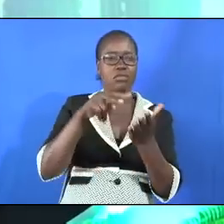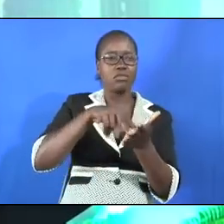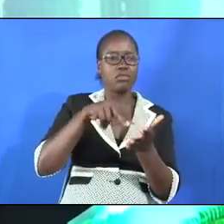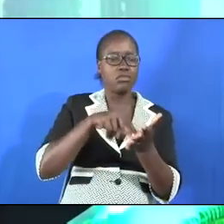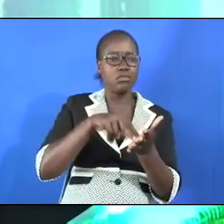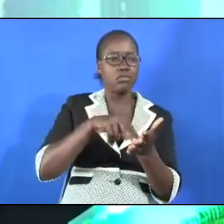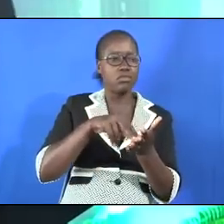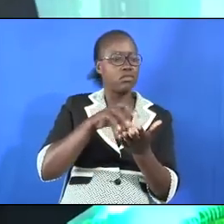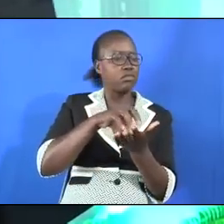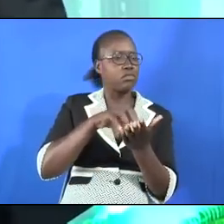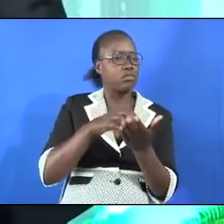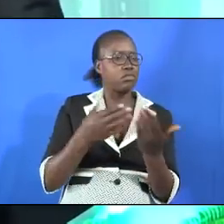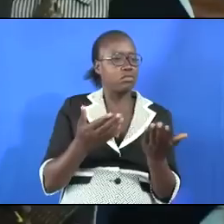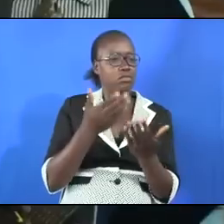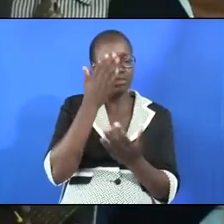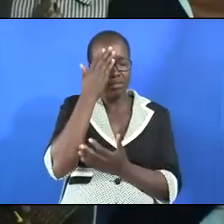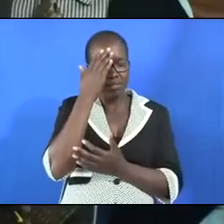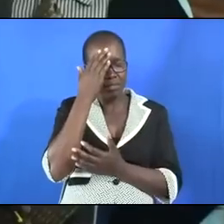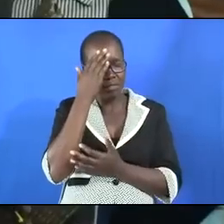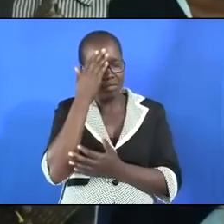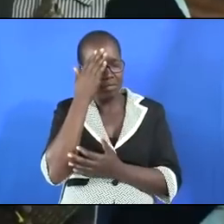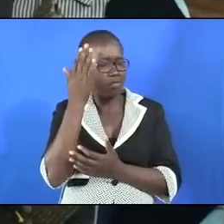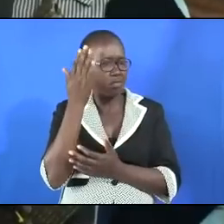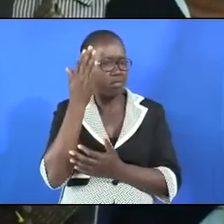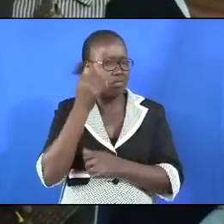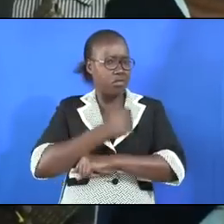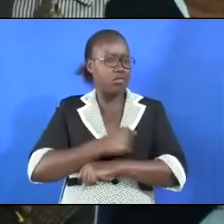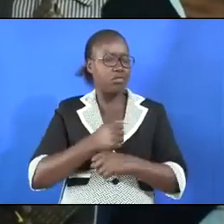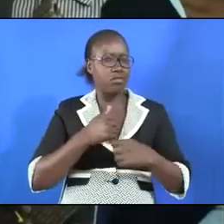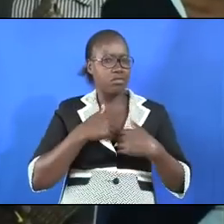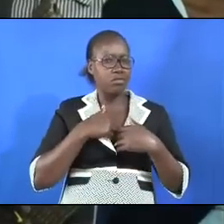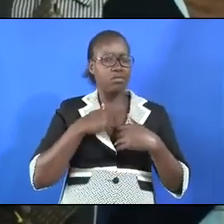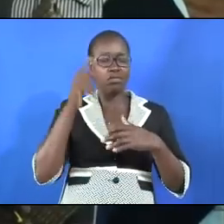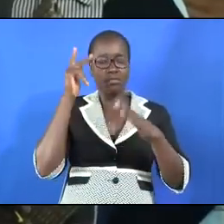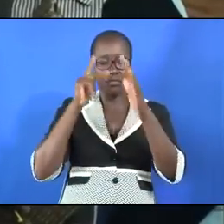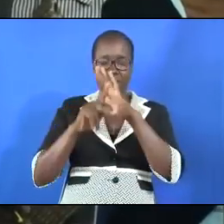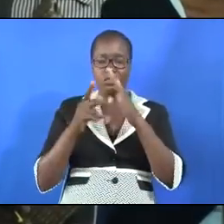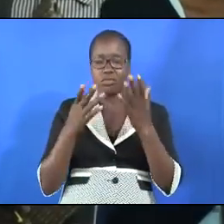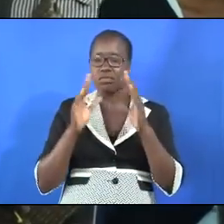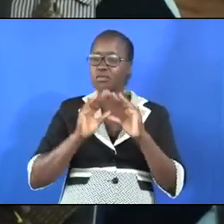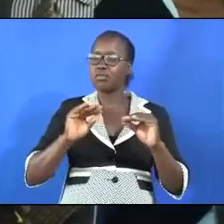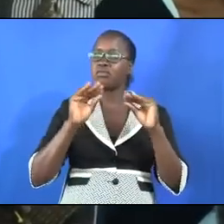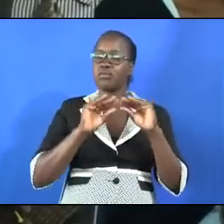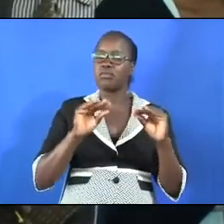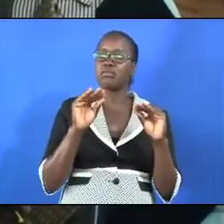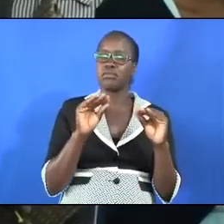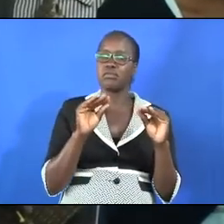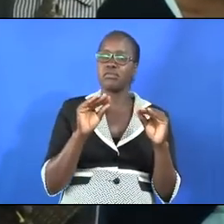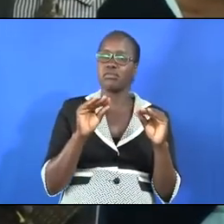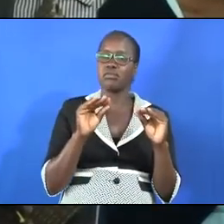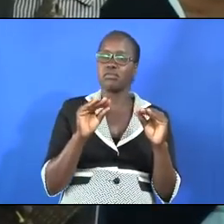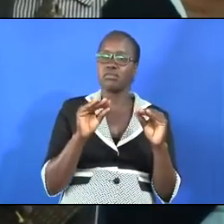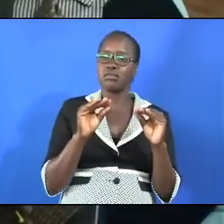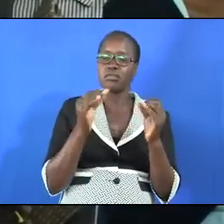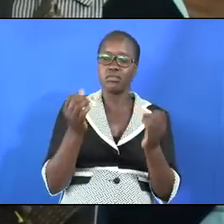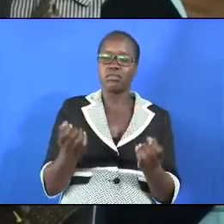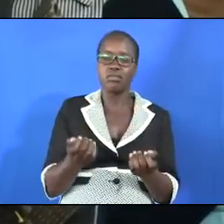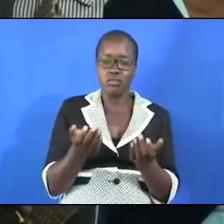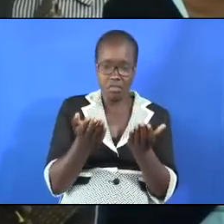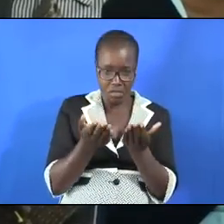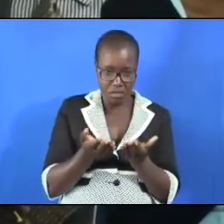that bad situation where Israel even had schools for false prophets where they taught sorcery